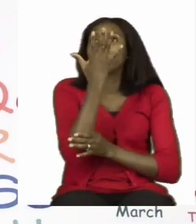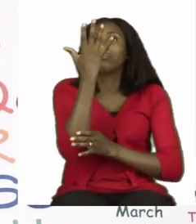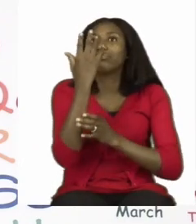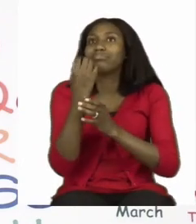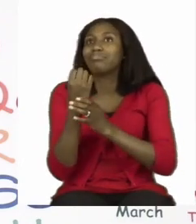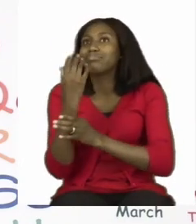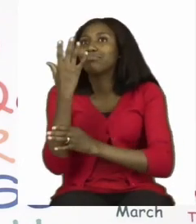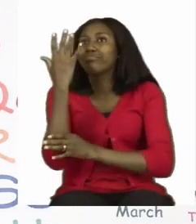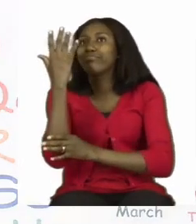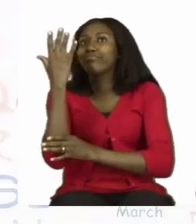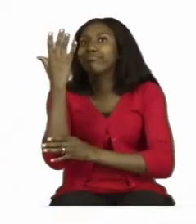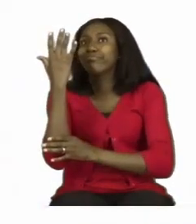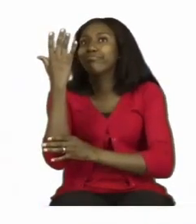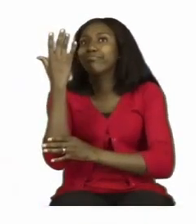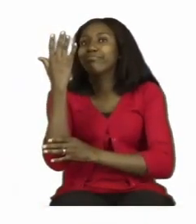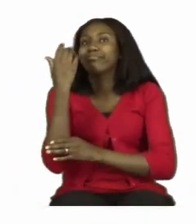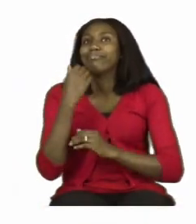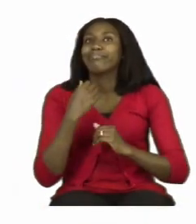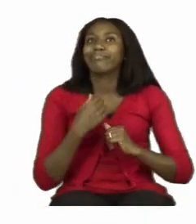plants.